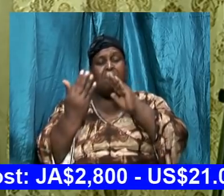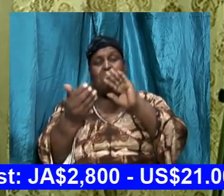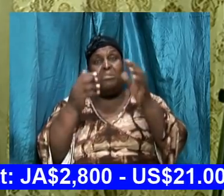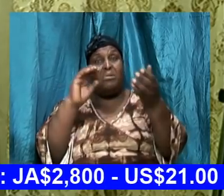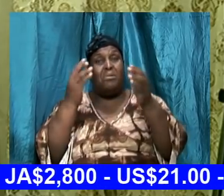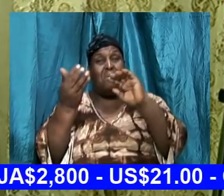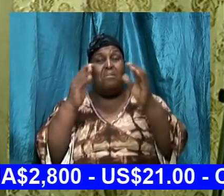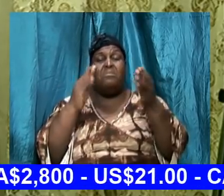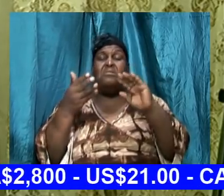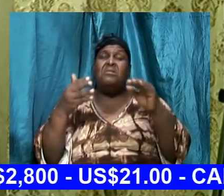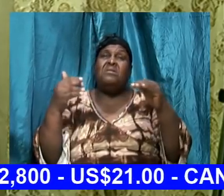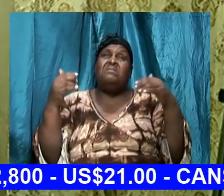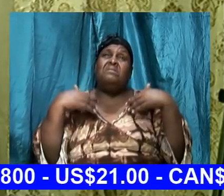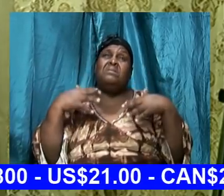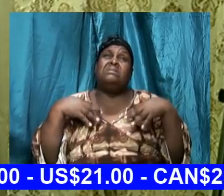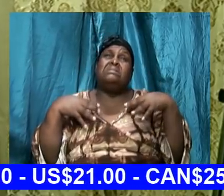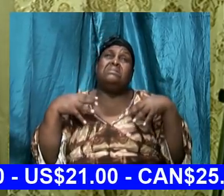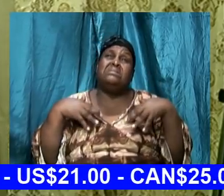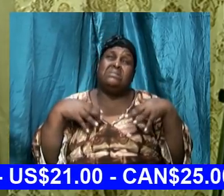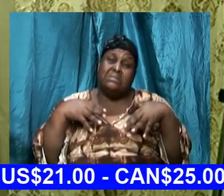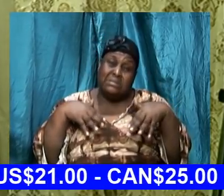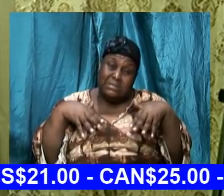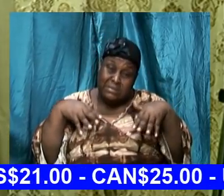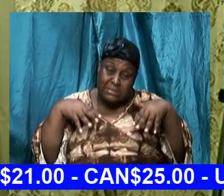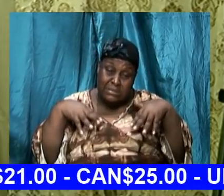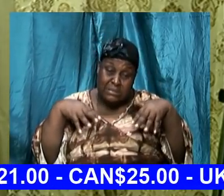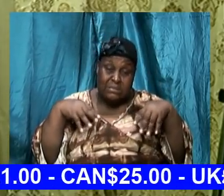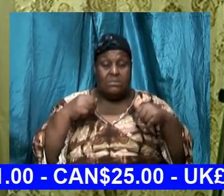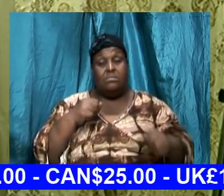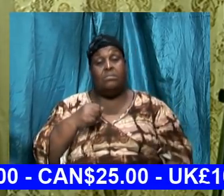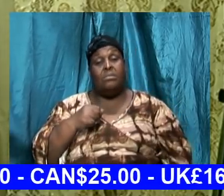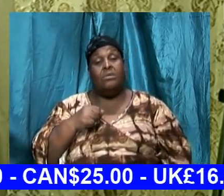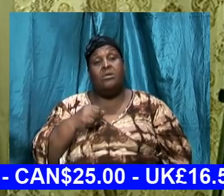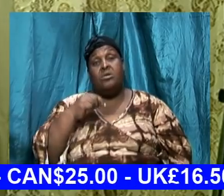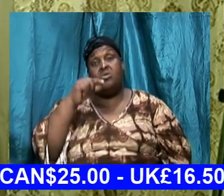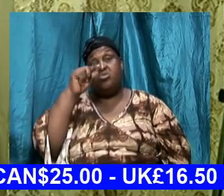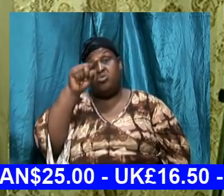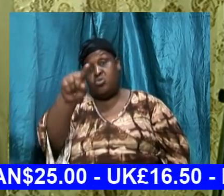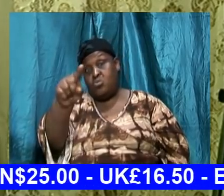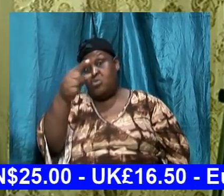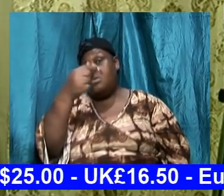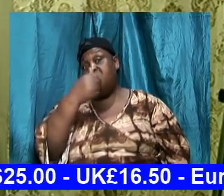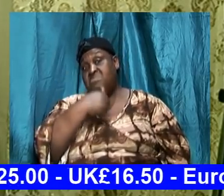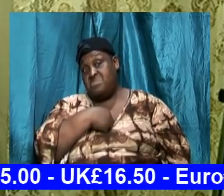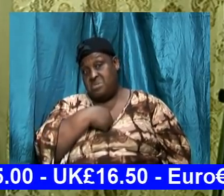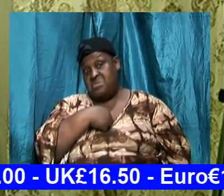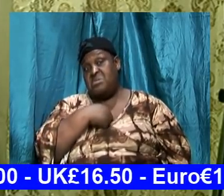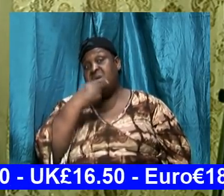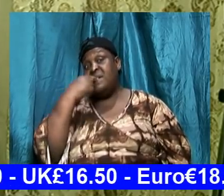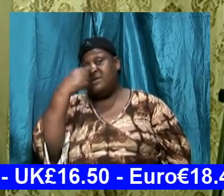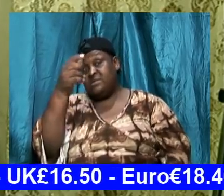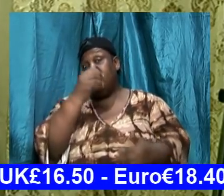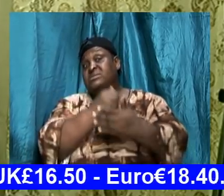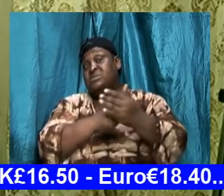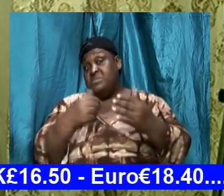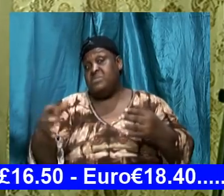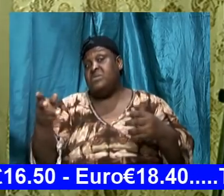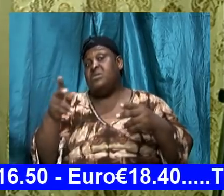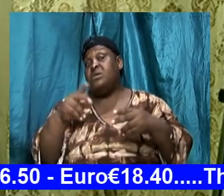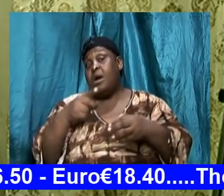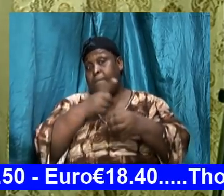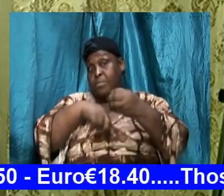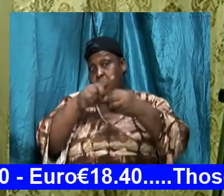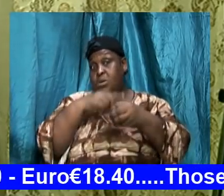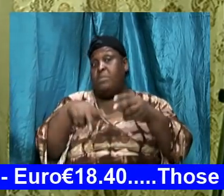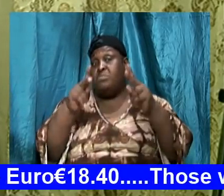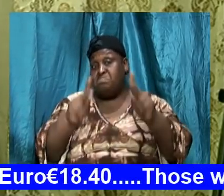You and I can say something about a person and you would be amazed brothers and sisters to know what those words, those words